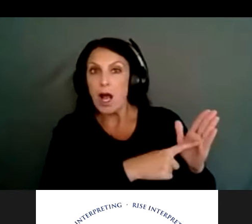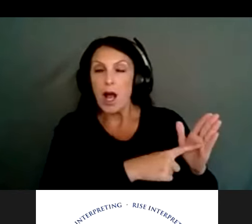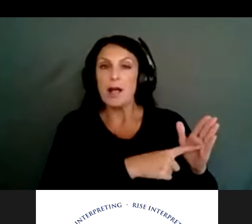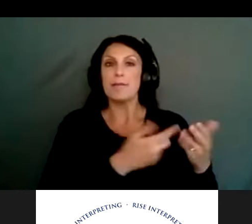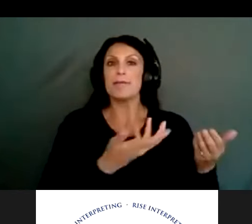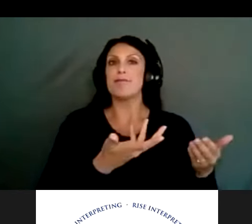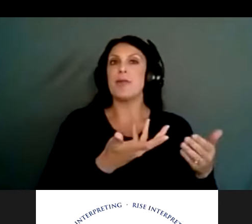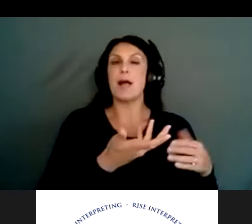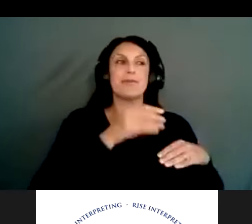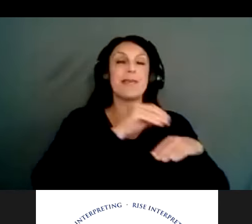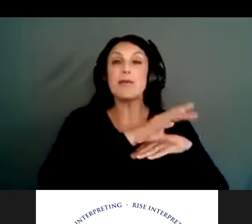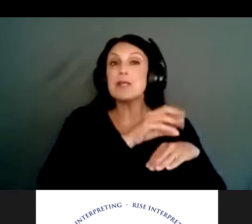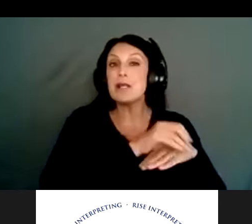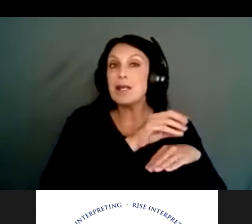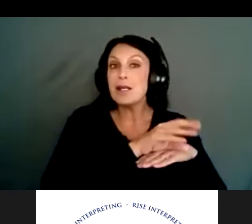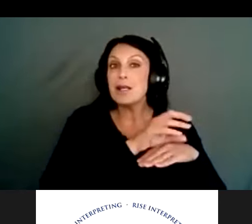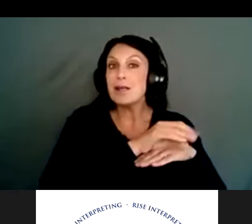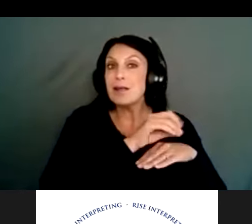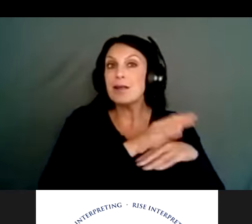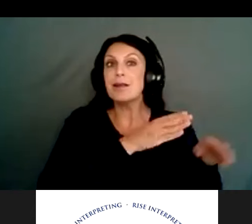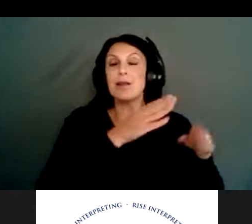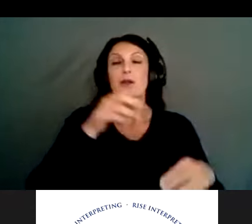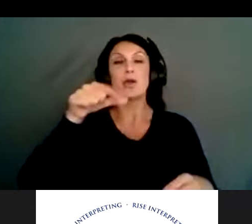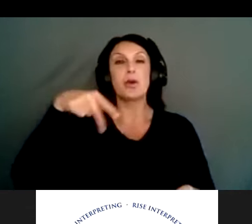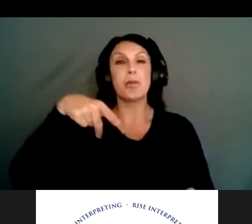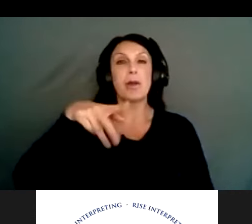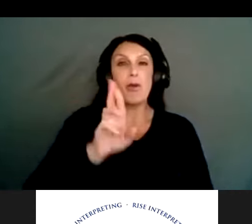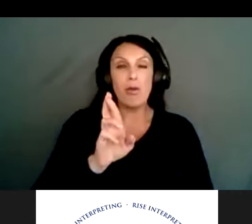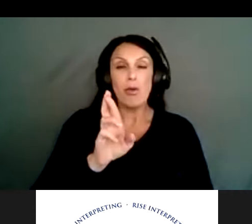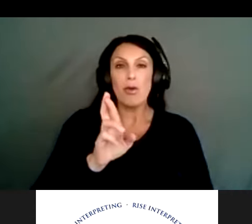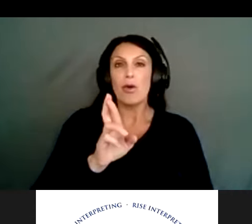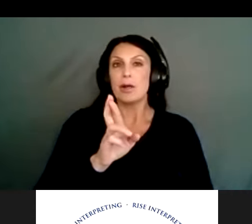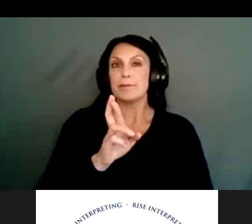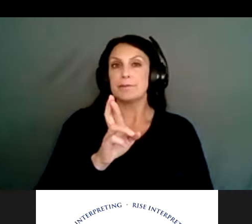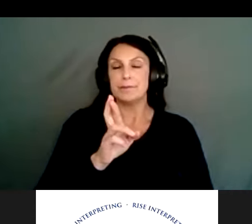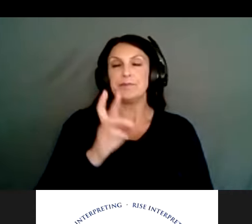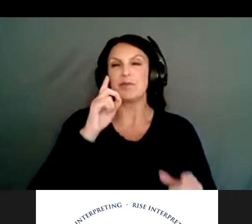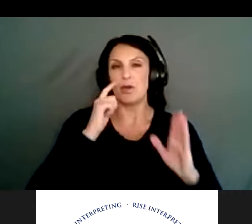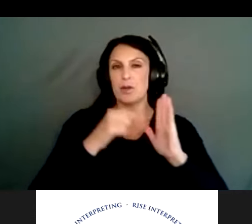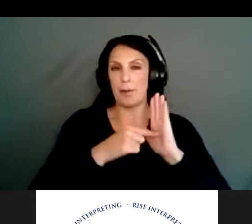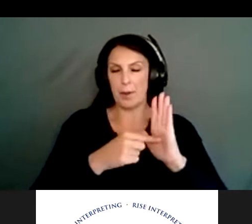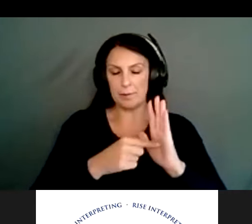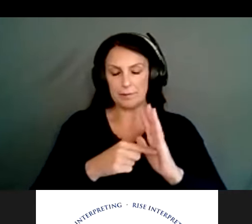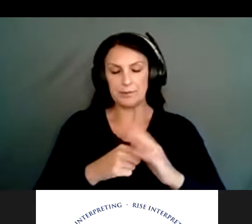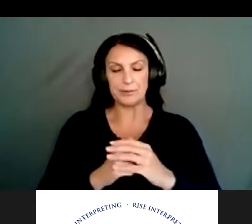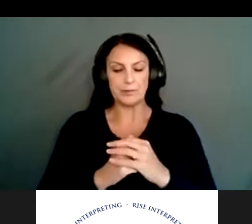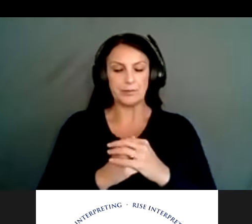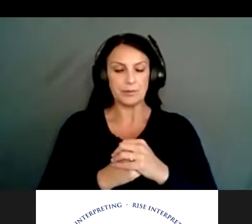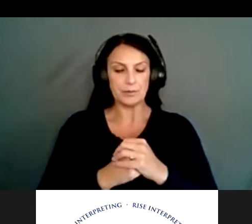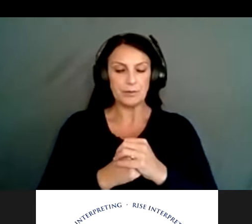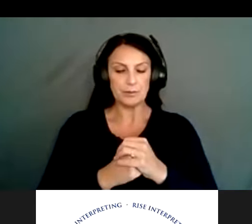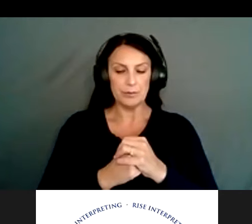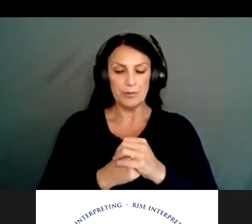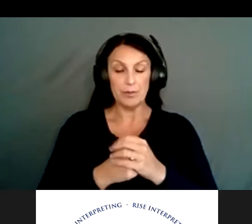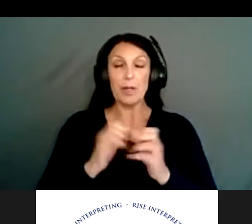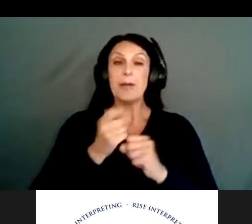to lethal means, um, QPR, um, for example. So, um, we want to make sure that